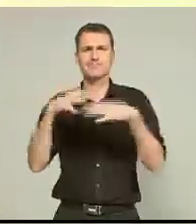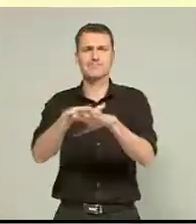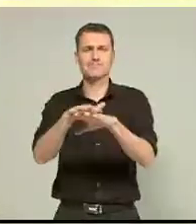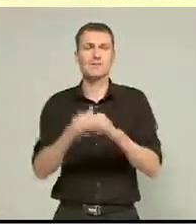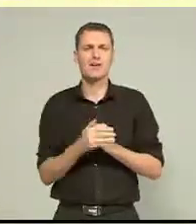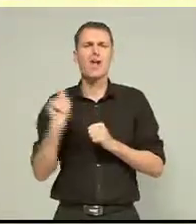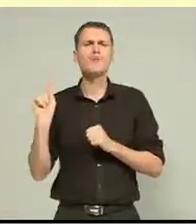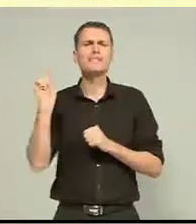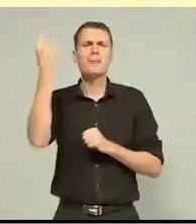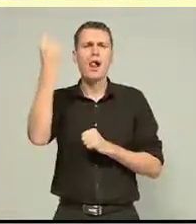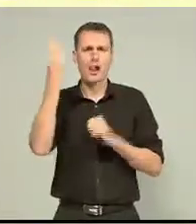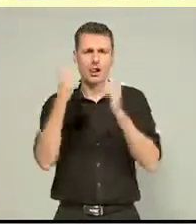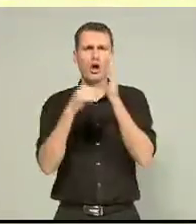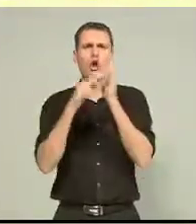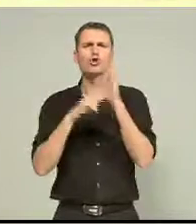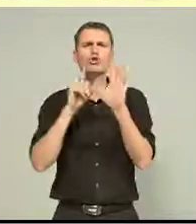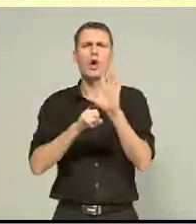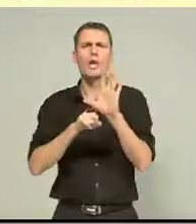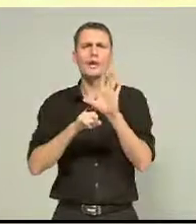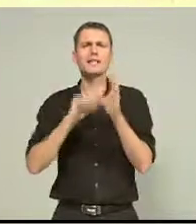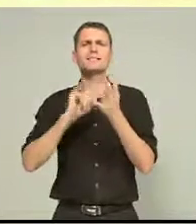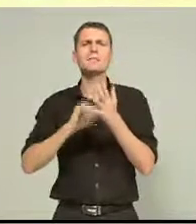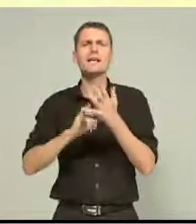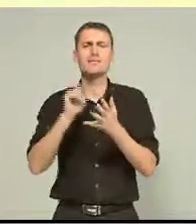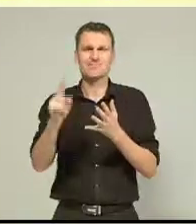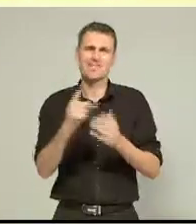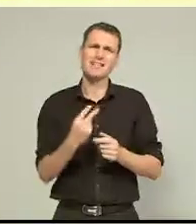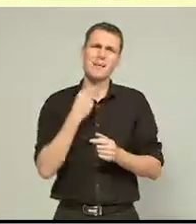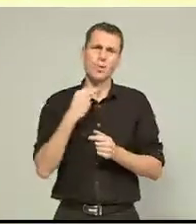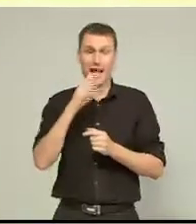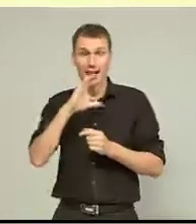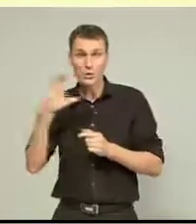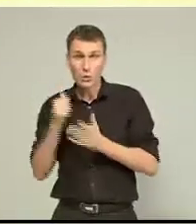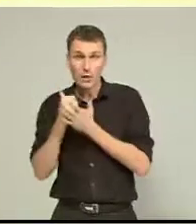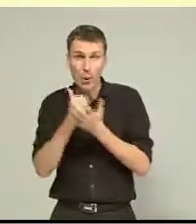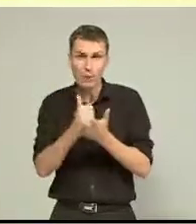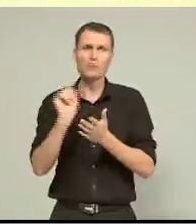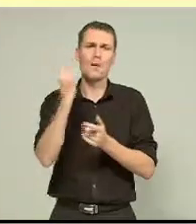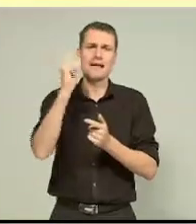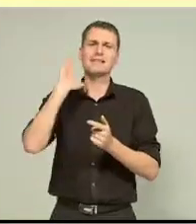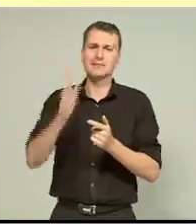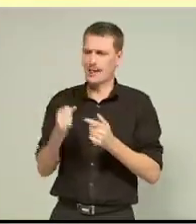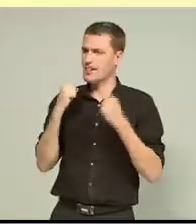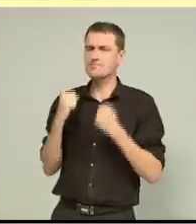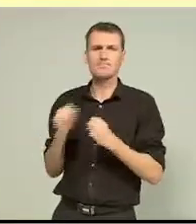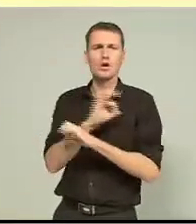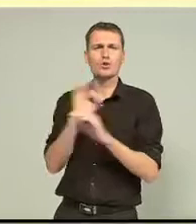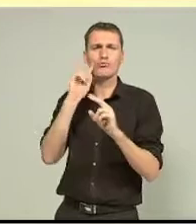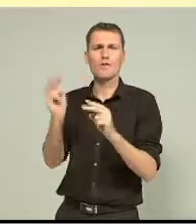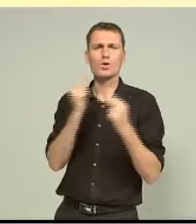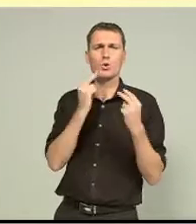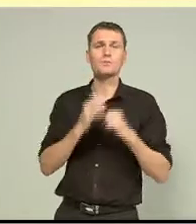Simpson is disappointed that despite the city council's support, the Prime Minister isn't rethinking the decision. Basically, Marcus,